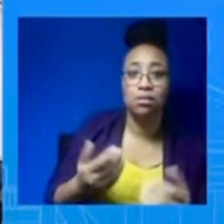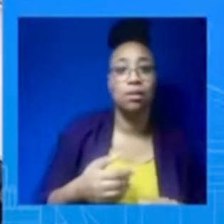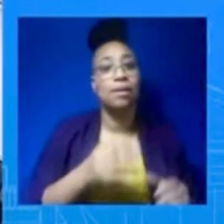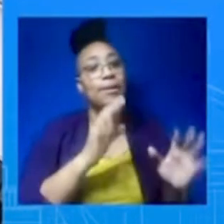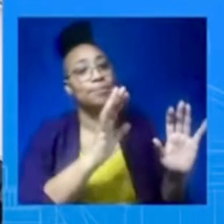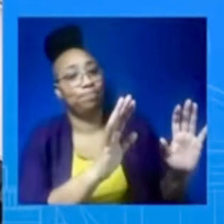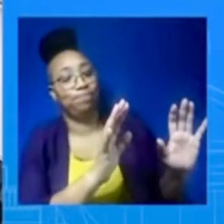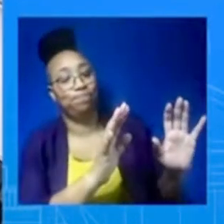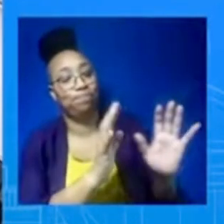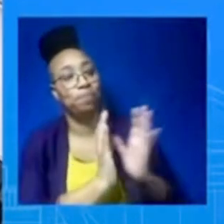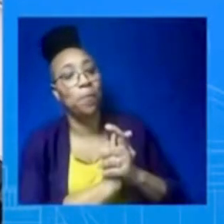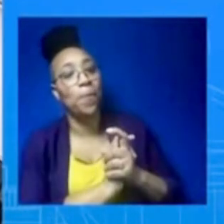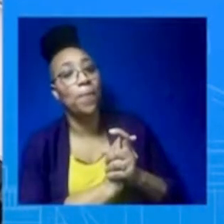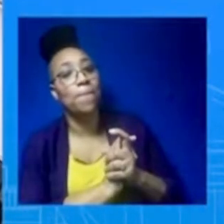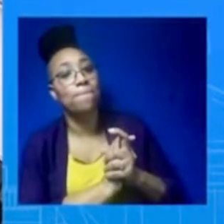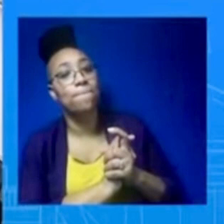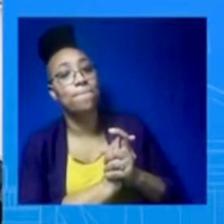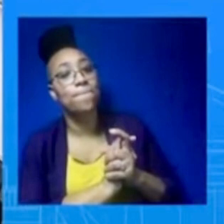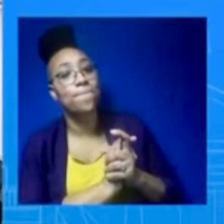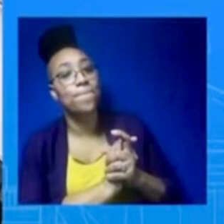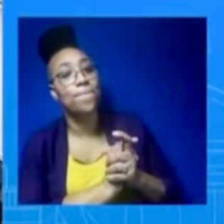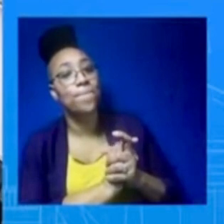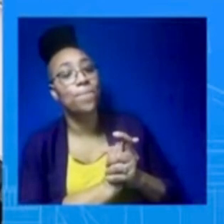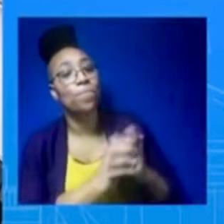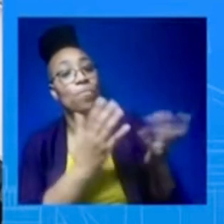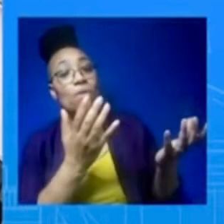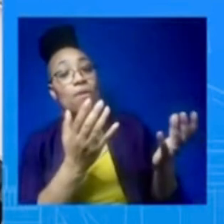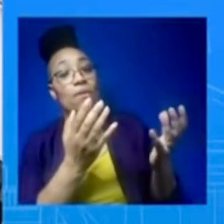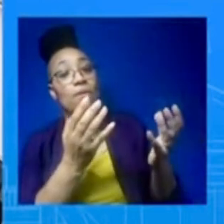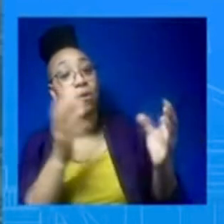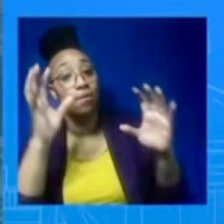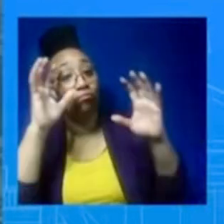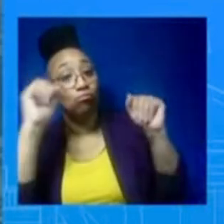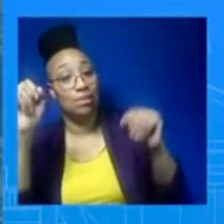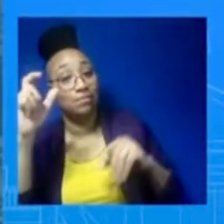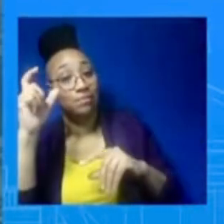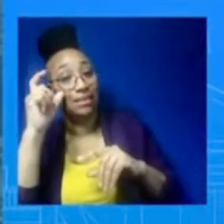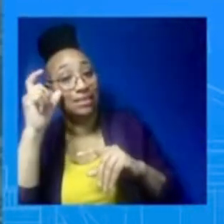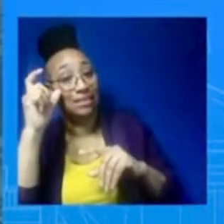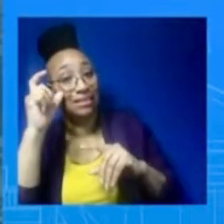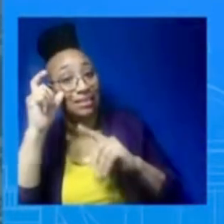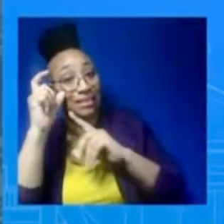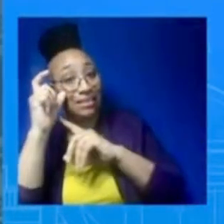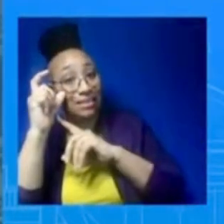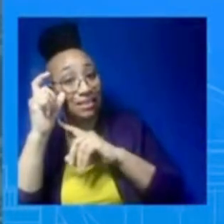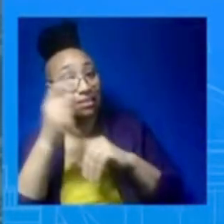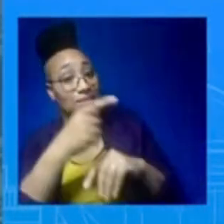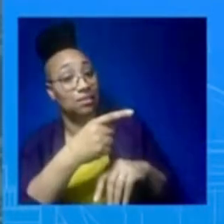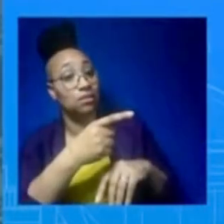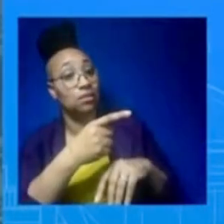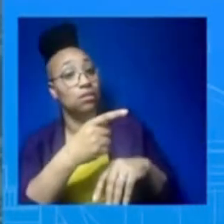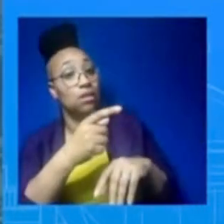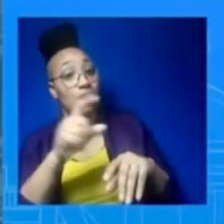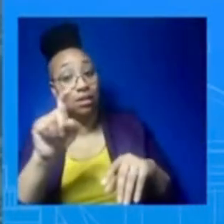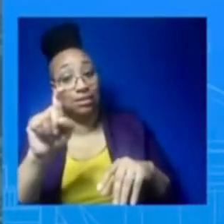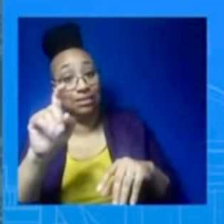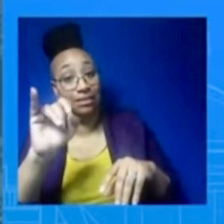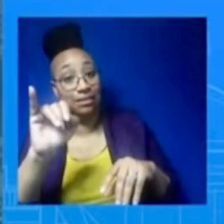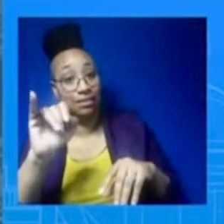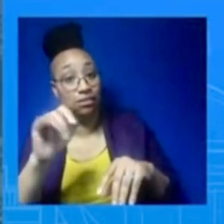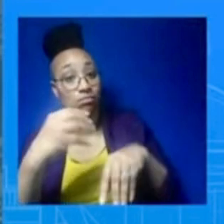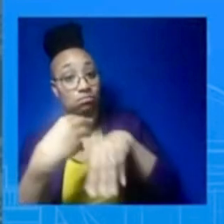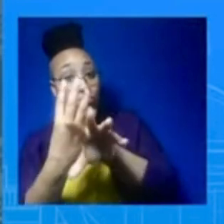there's no formal request just yet? No. Okay. That doesn't mean it's not going to happen. The President still doesn't want to talk to President Xi. He will.